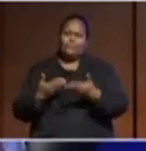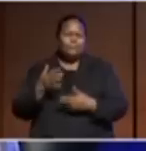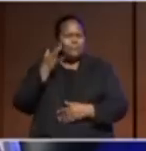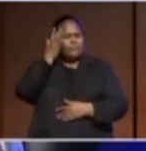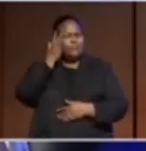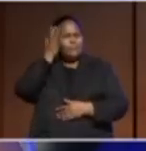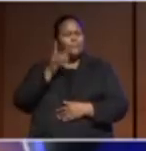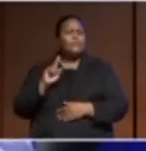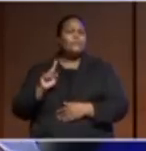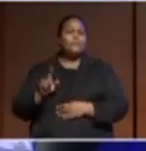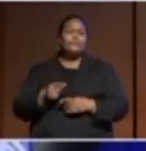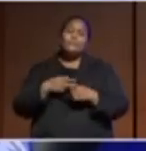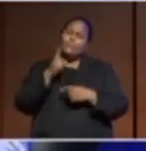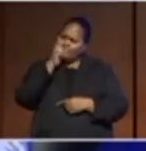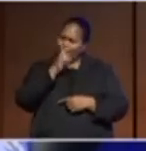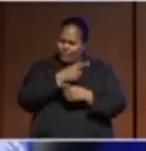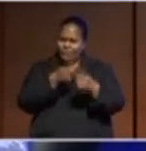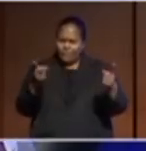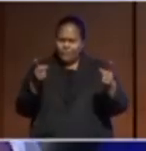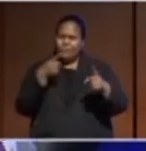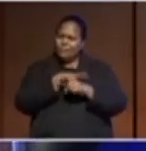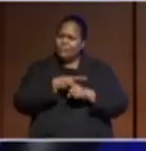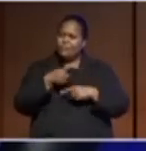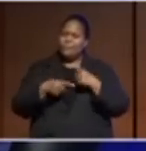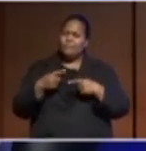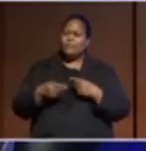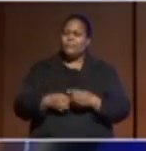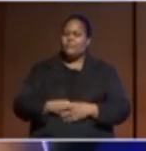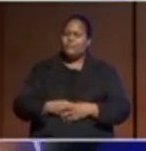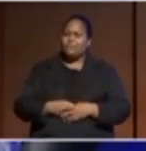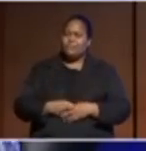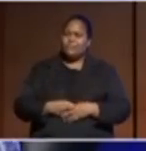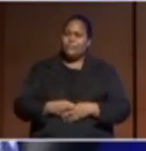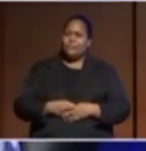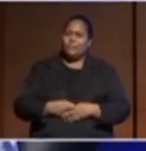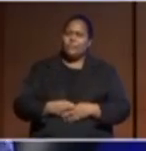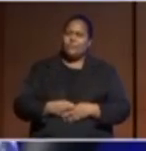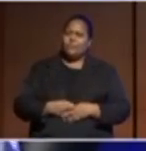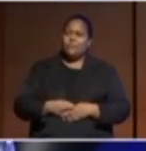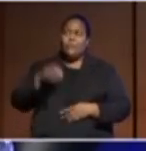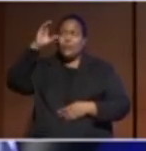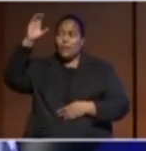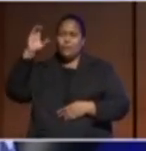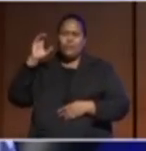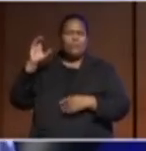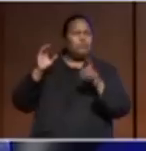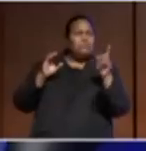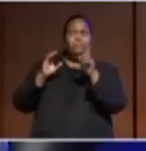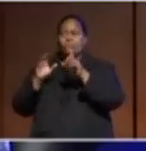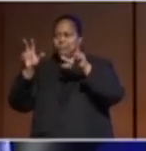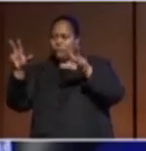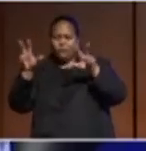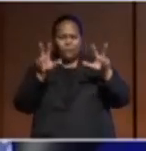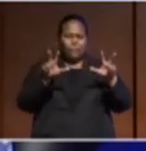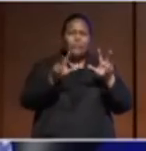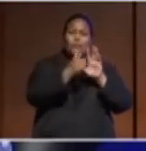people talk about, especially, you know, with multilateralism, the rule of law, and we